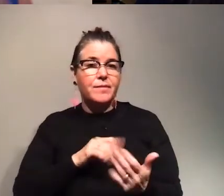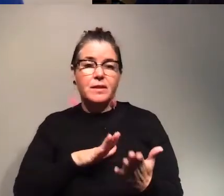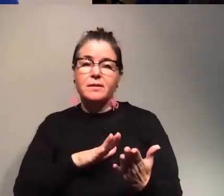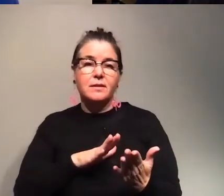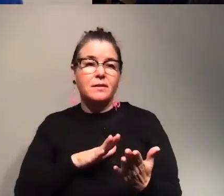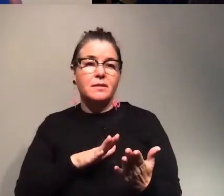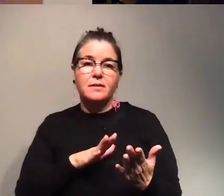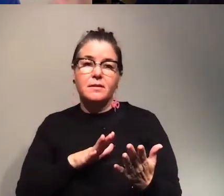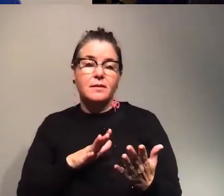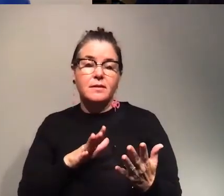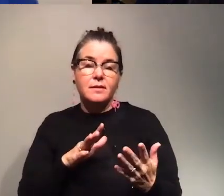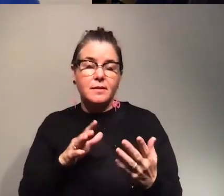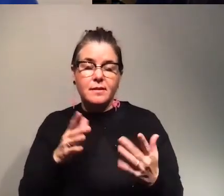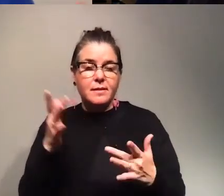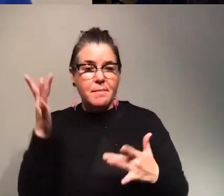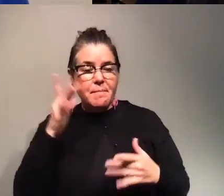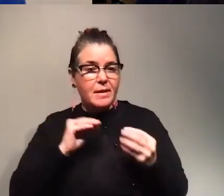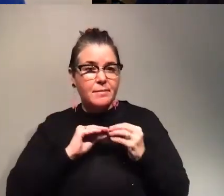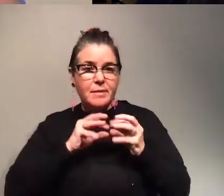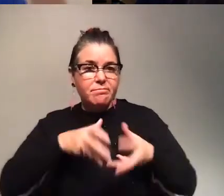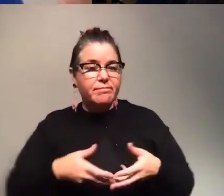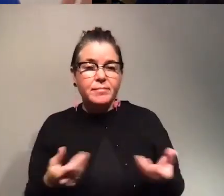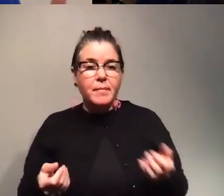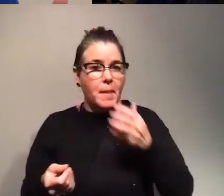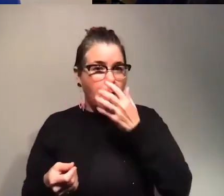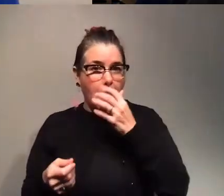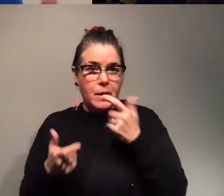abandonment a huge family well